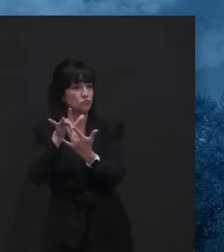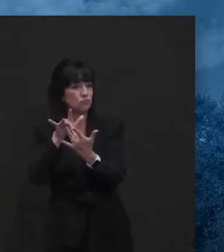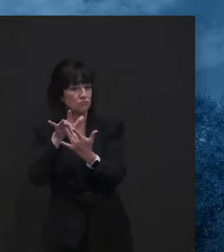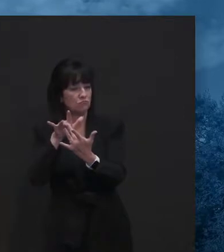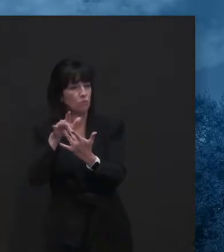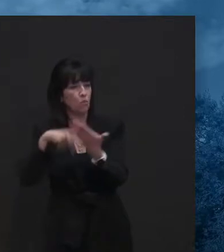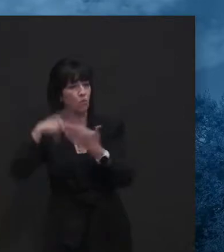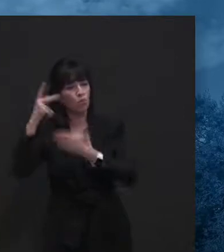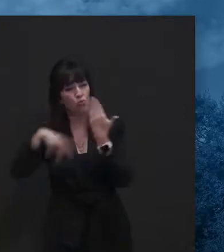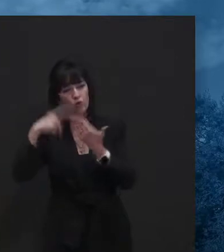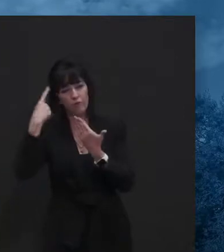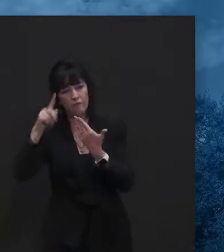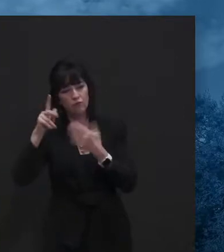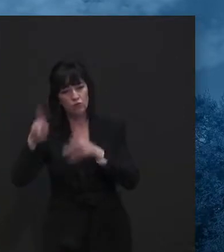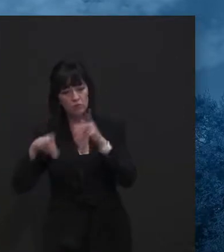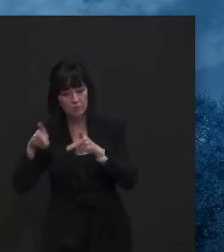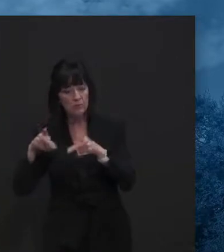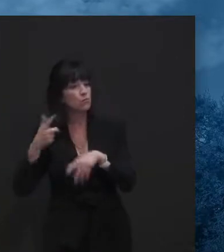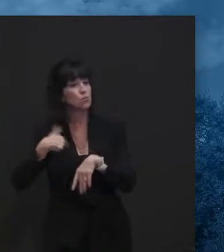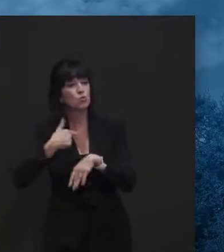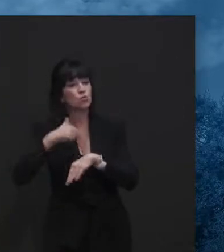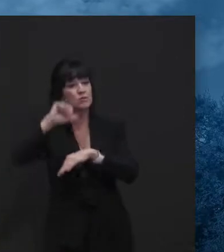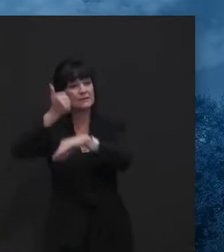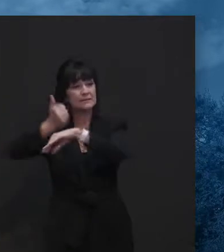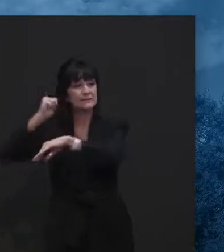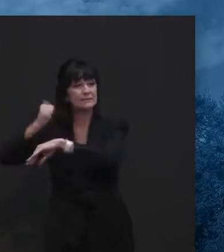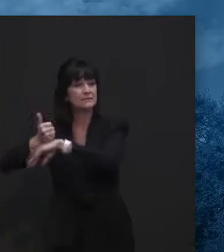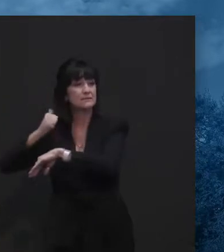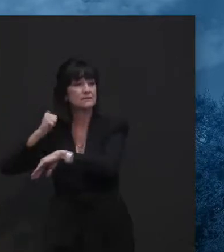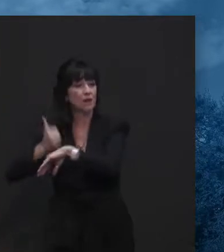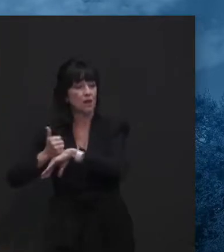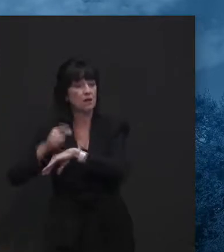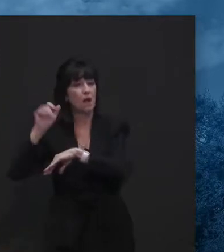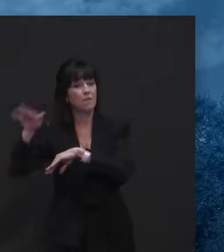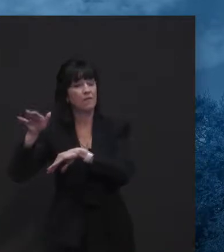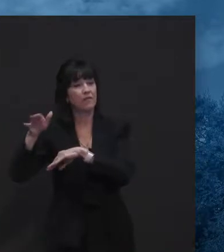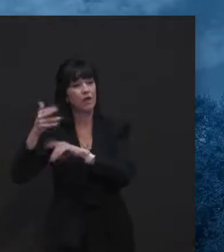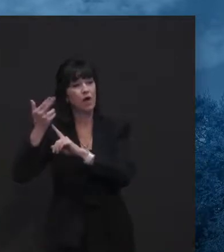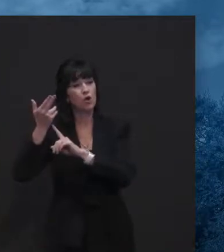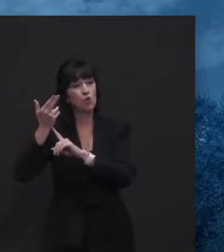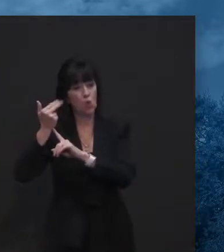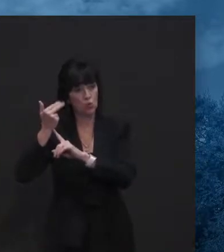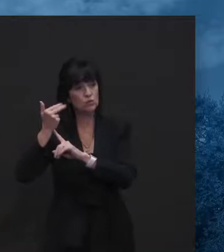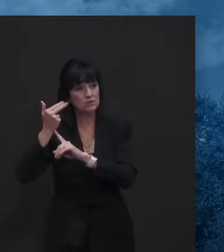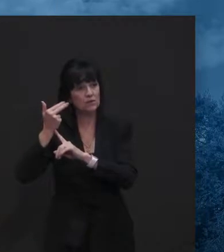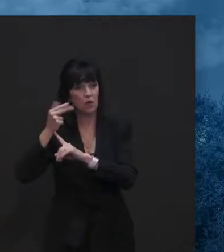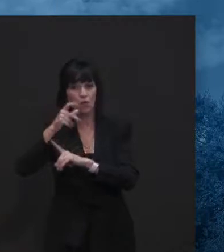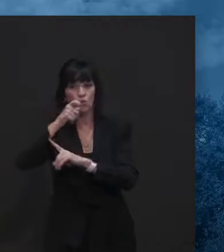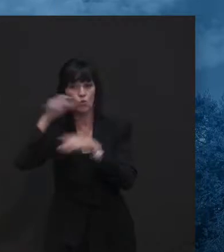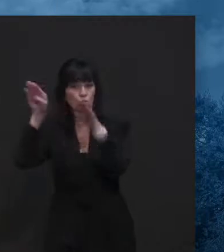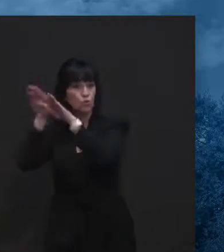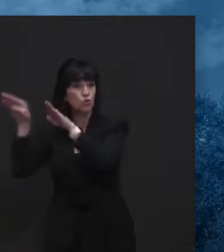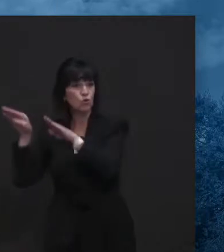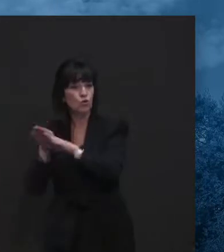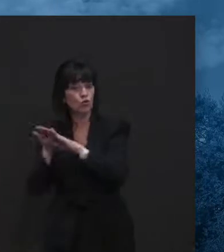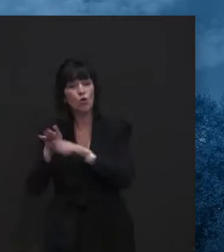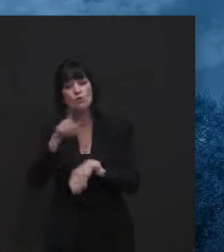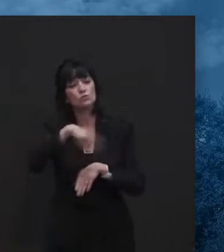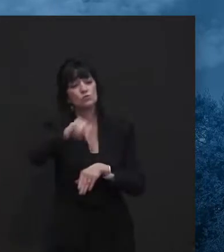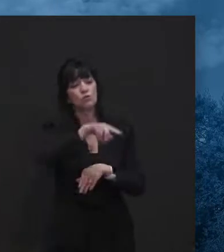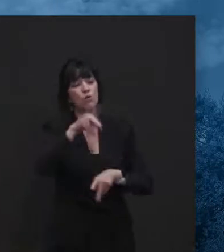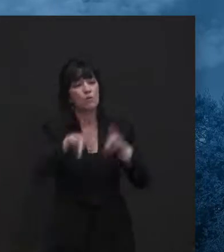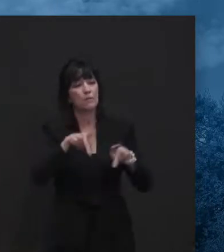available hotels that were shut down, uh, so that they could get off the streets in safer environments.